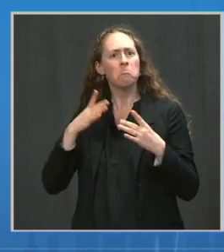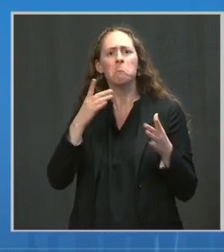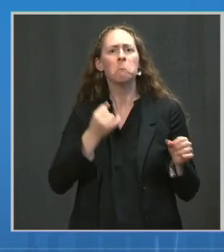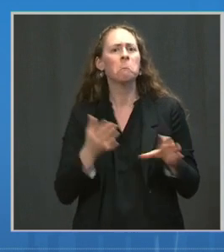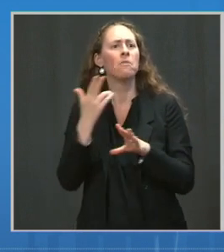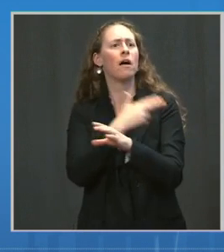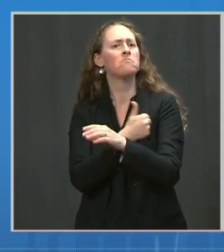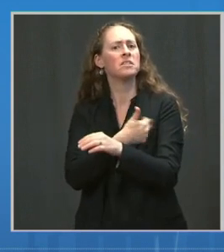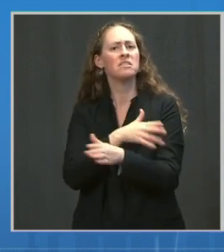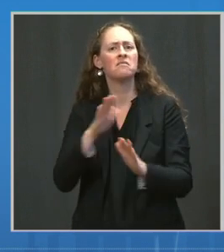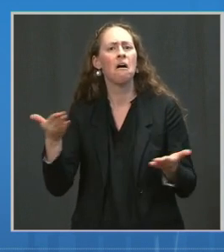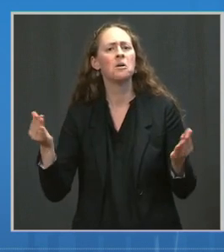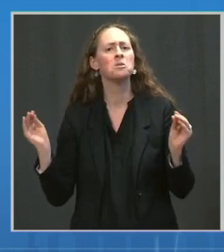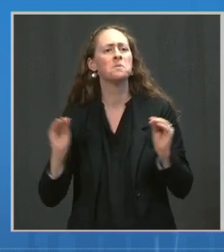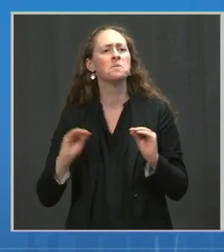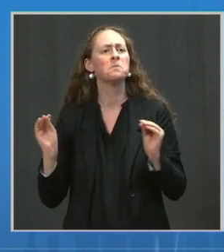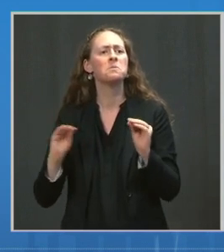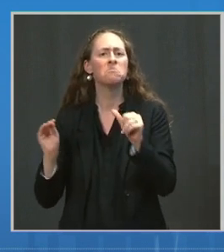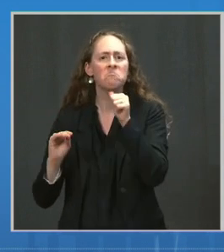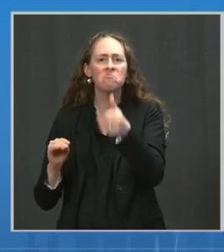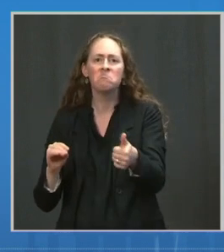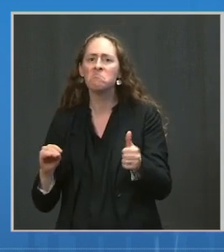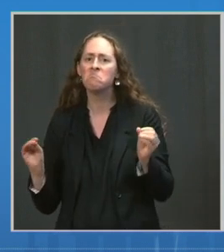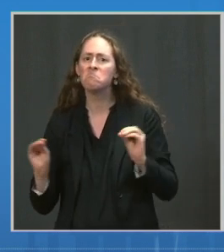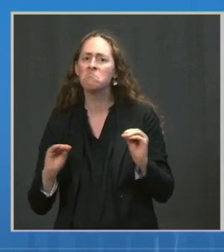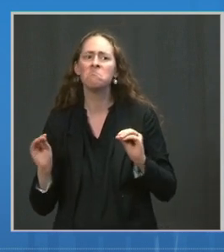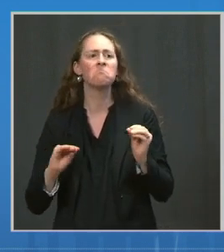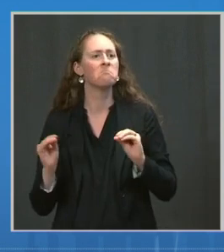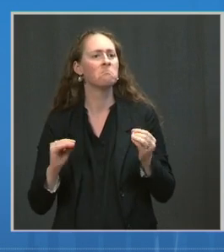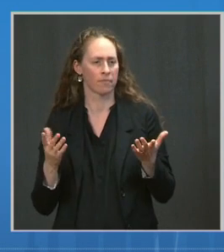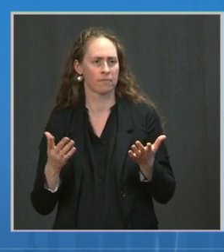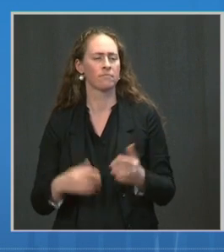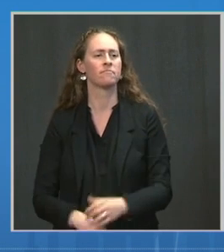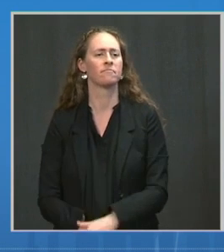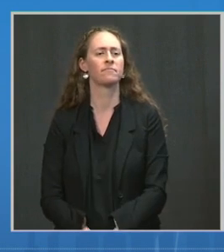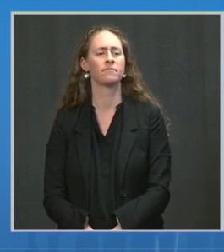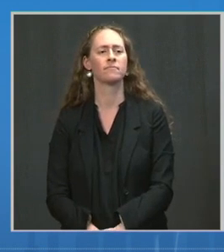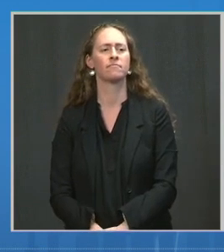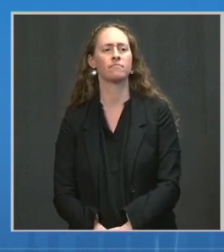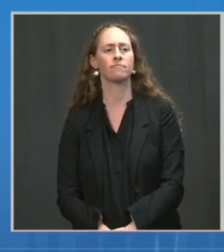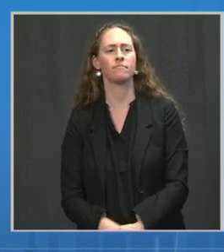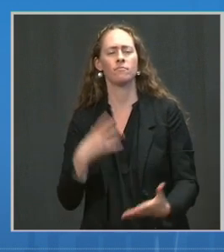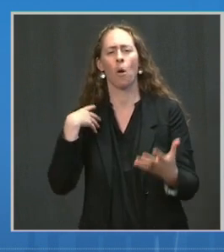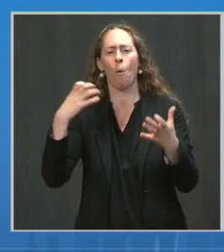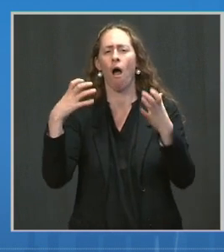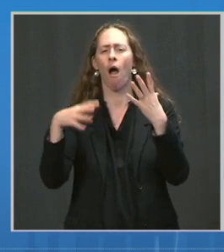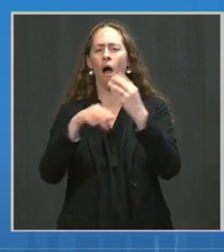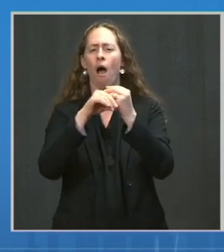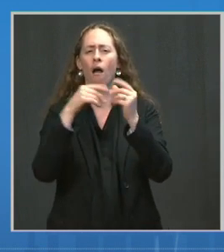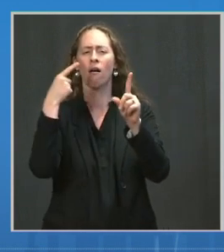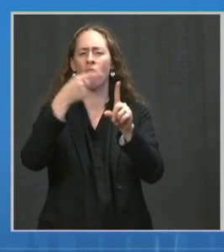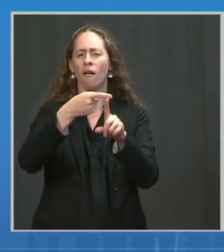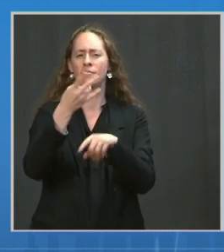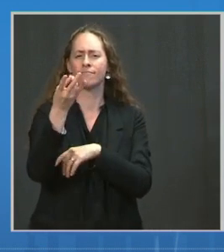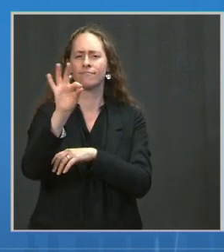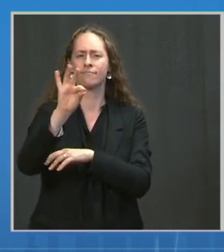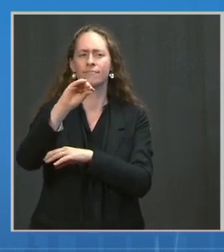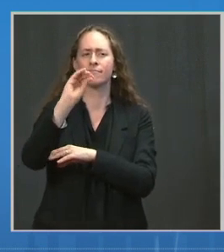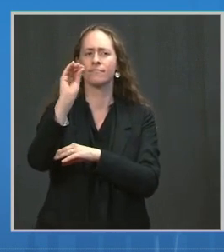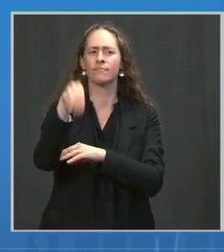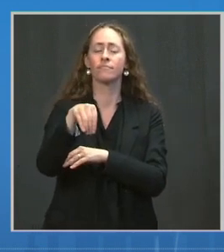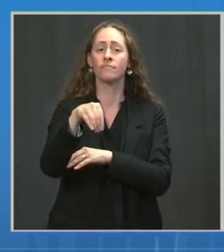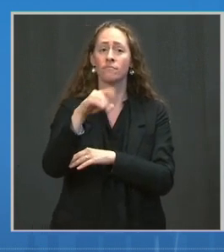preventing your death. Just a quick comment on the 79 percent. That may look a bit low,